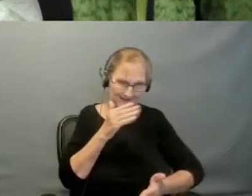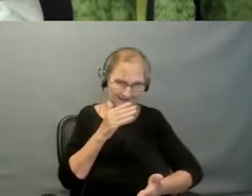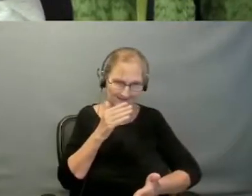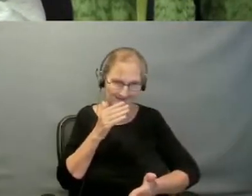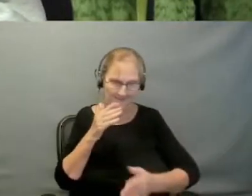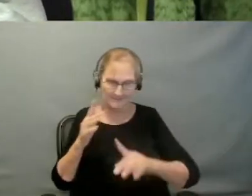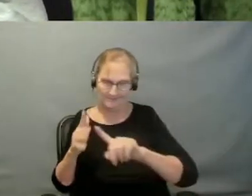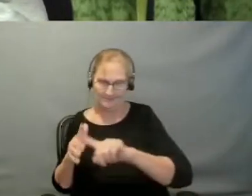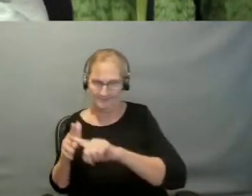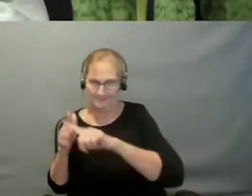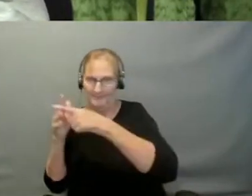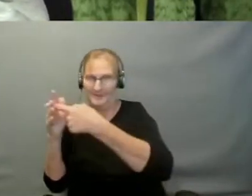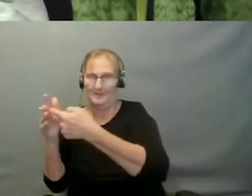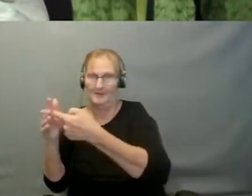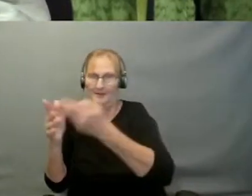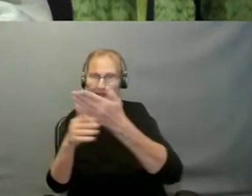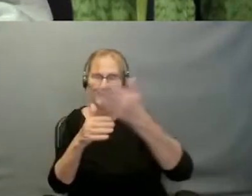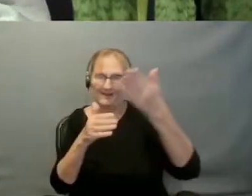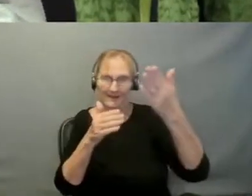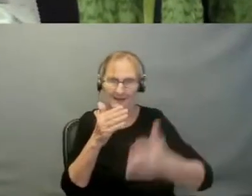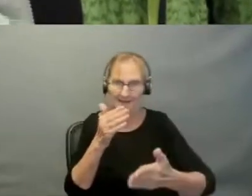and the end.